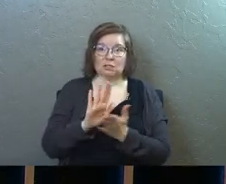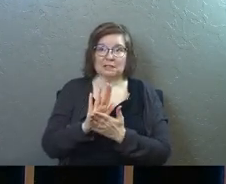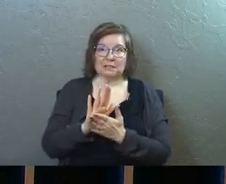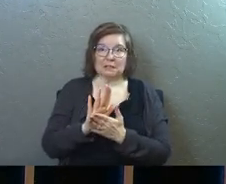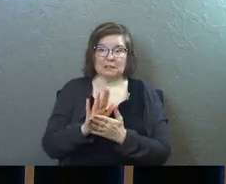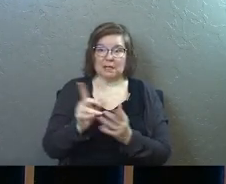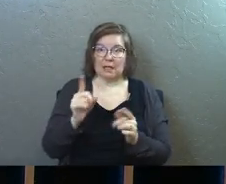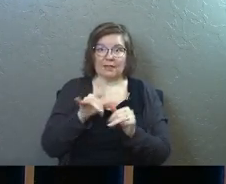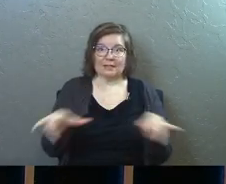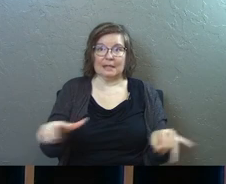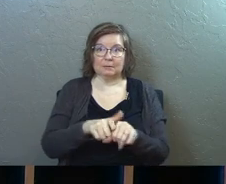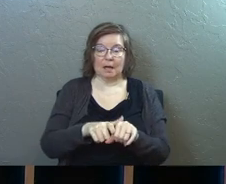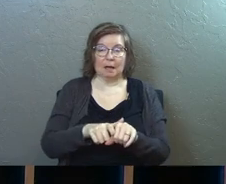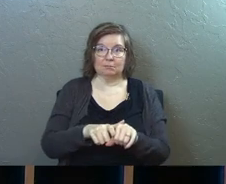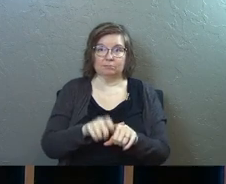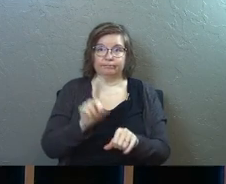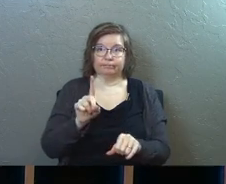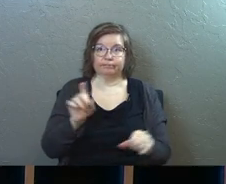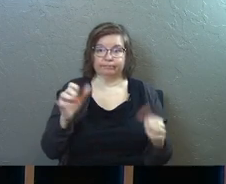all at once.